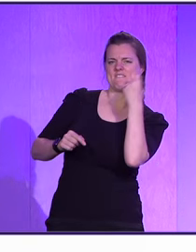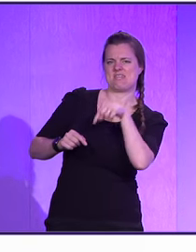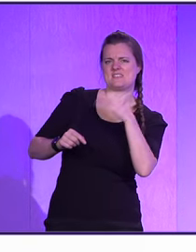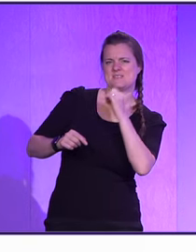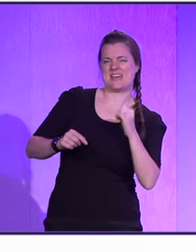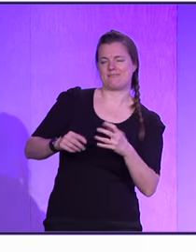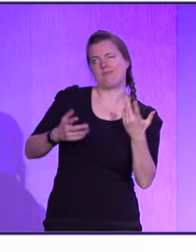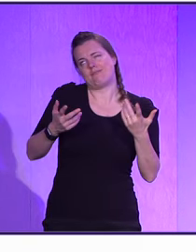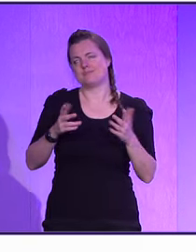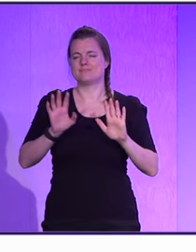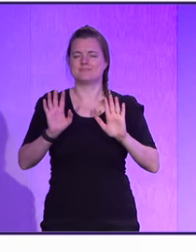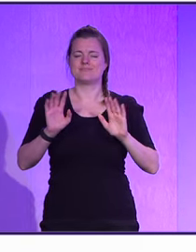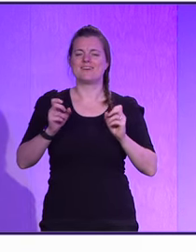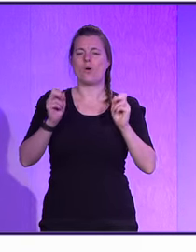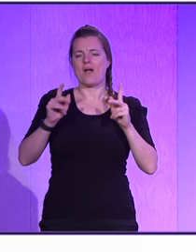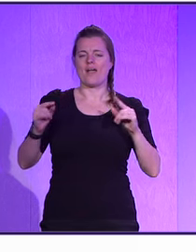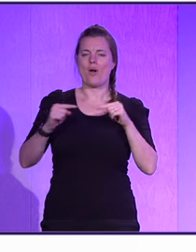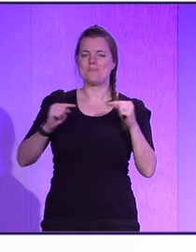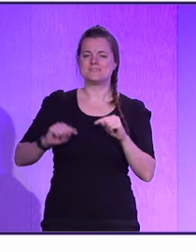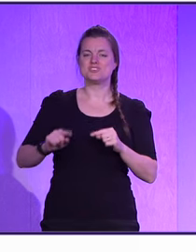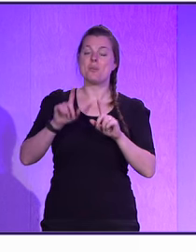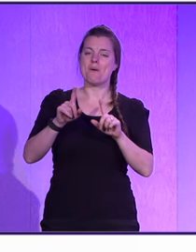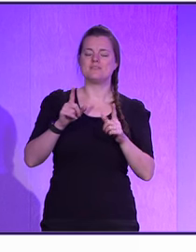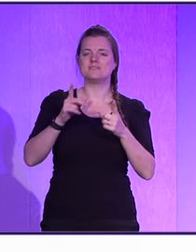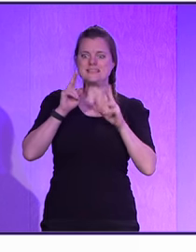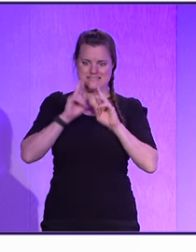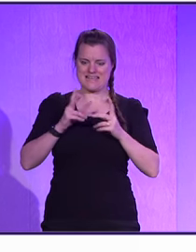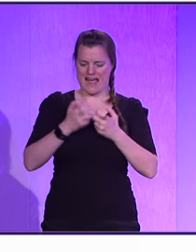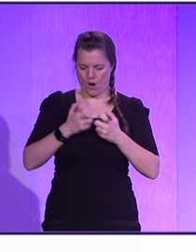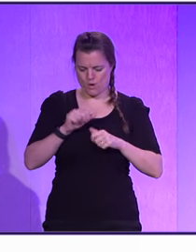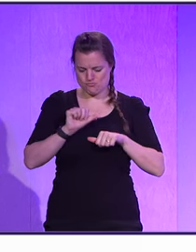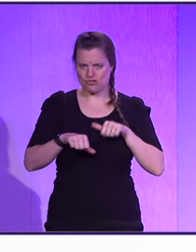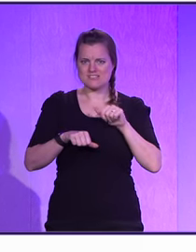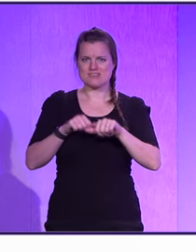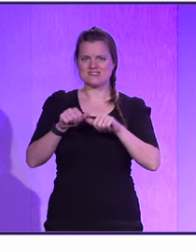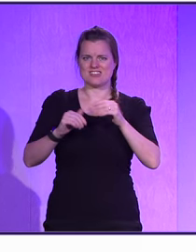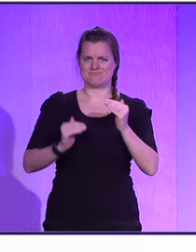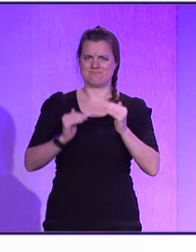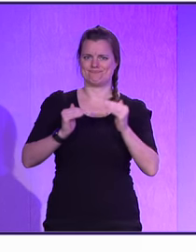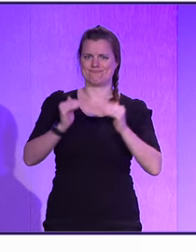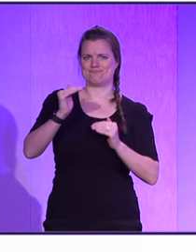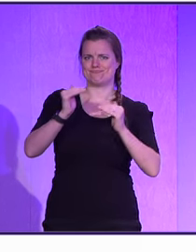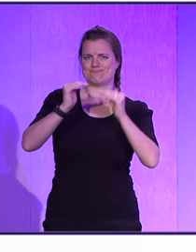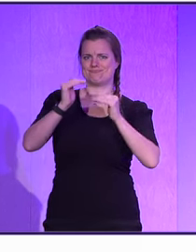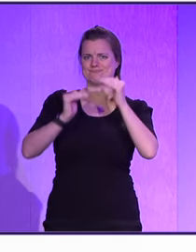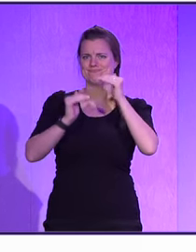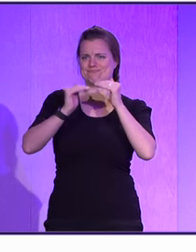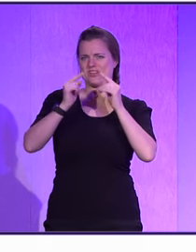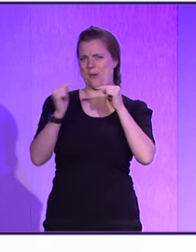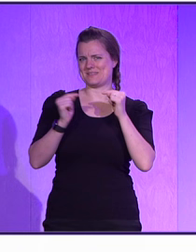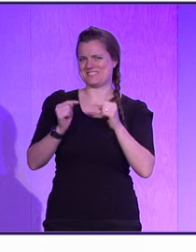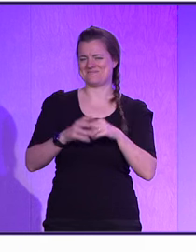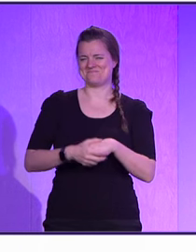me, it's a learning, like, how do they kind of exceed the next thing? And this brings us to Devon.